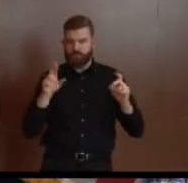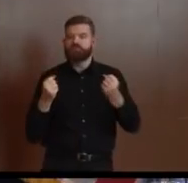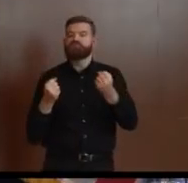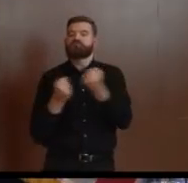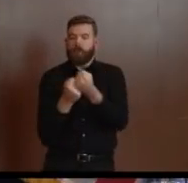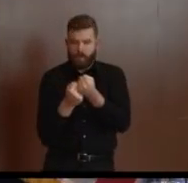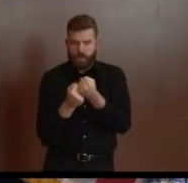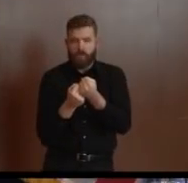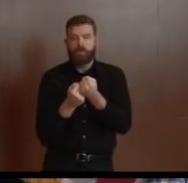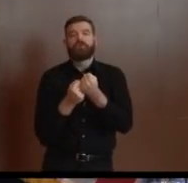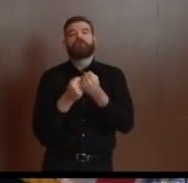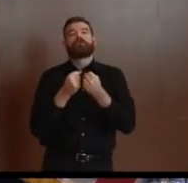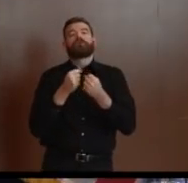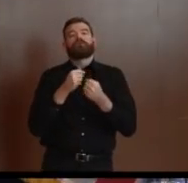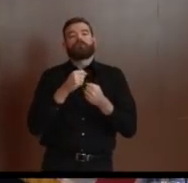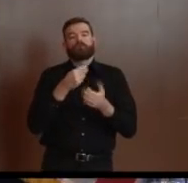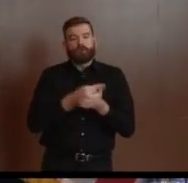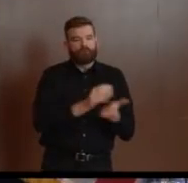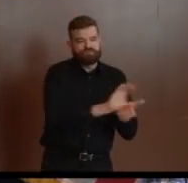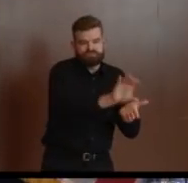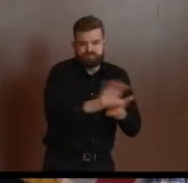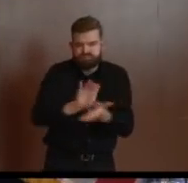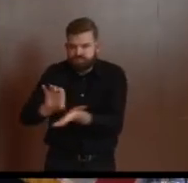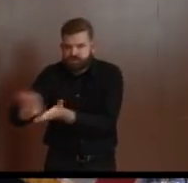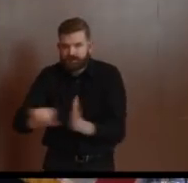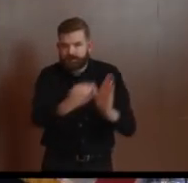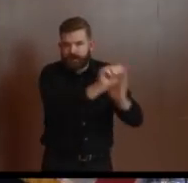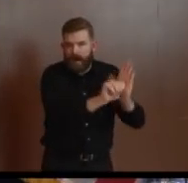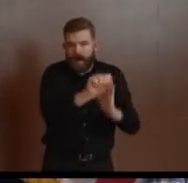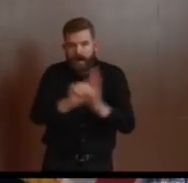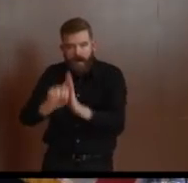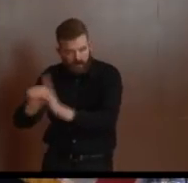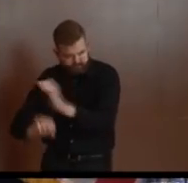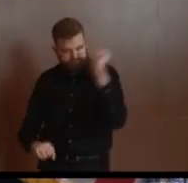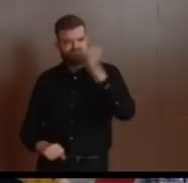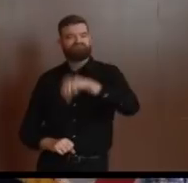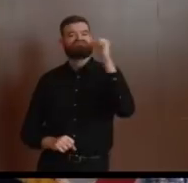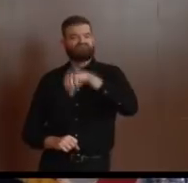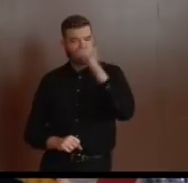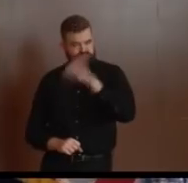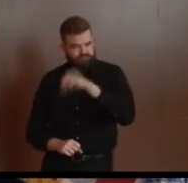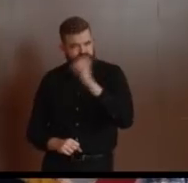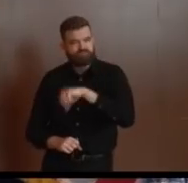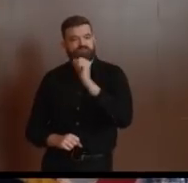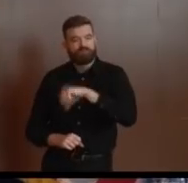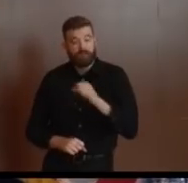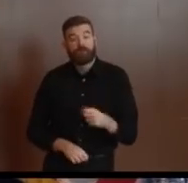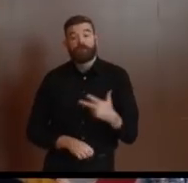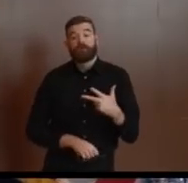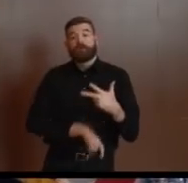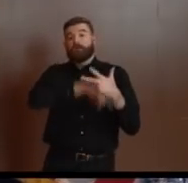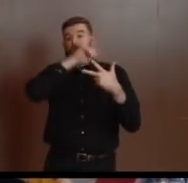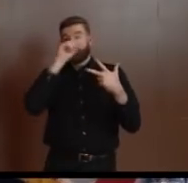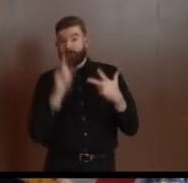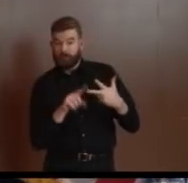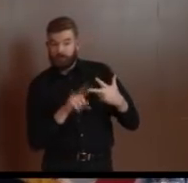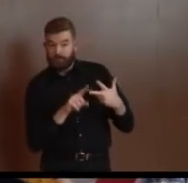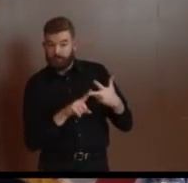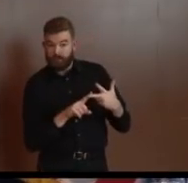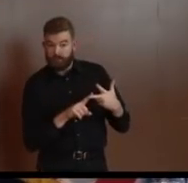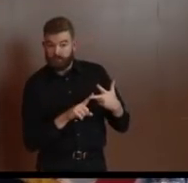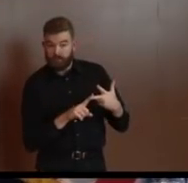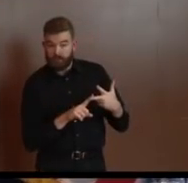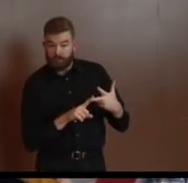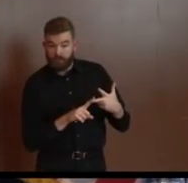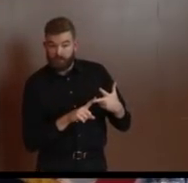Red and blue states agree on this. And then thirdly, after having gotten off a call with Judy and actually